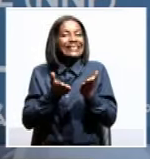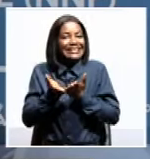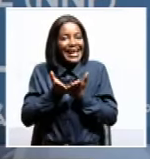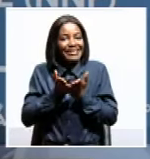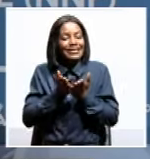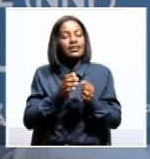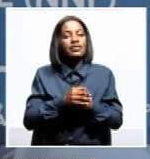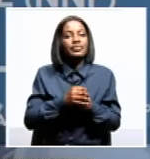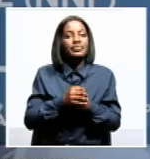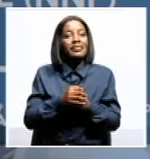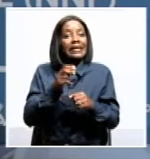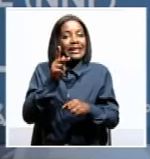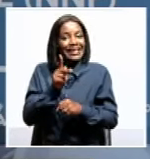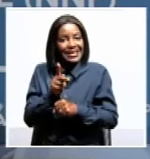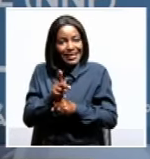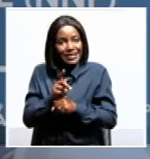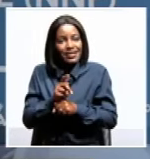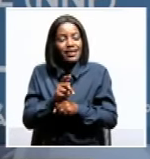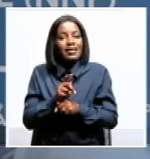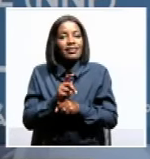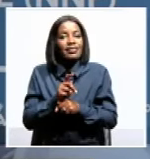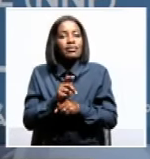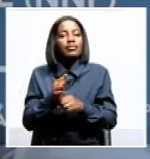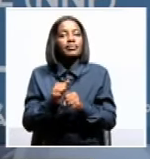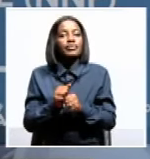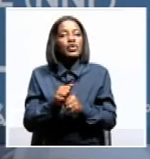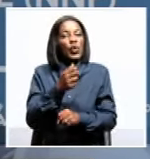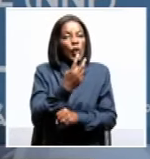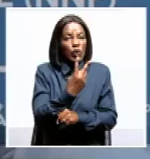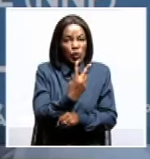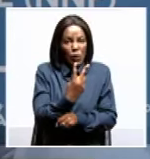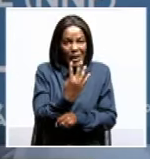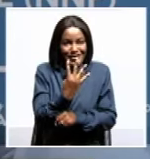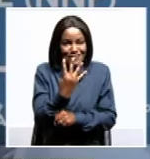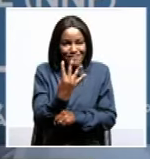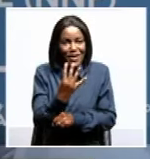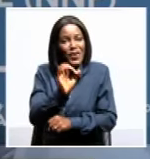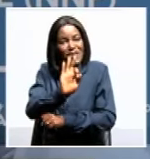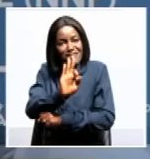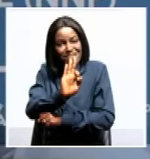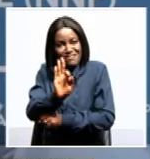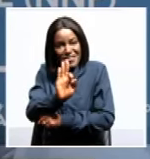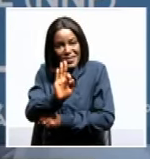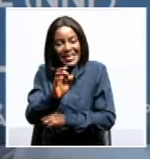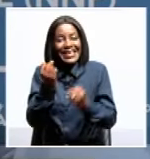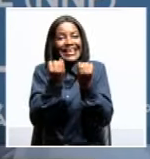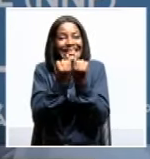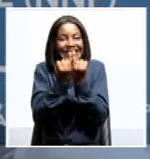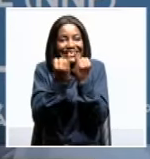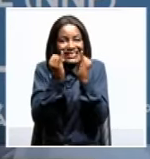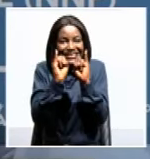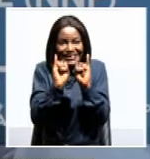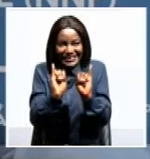Dear viewers and listeners, the official memorial will be the 24th of February, 2024, at the Independent Stadium,